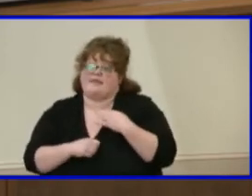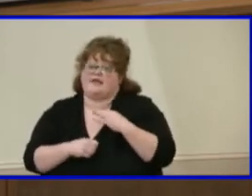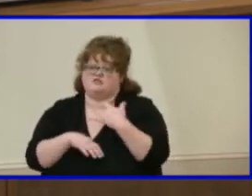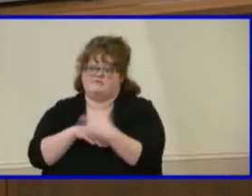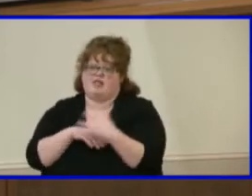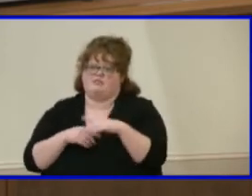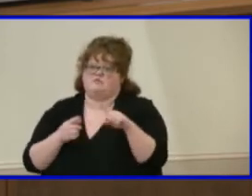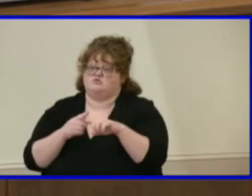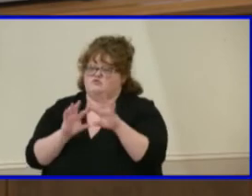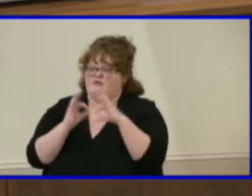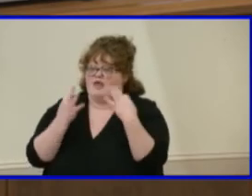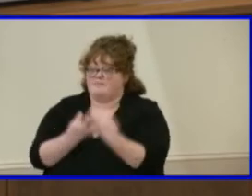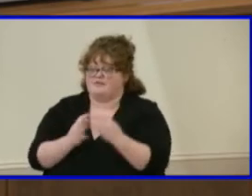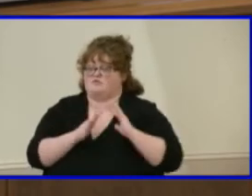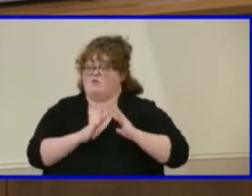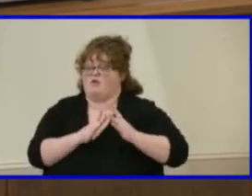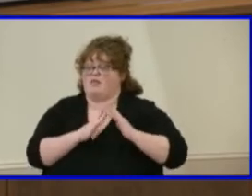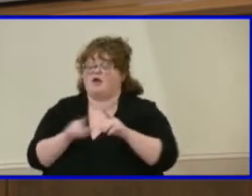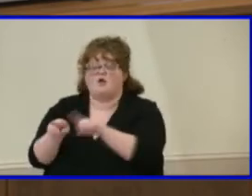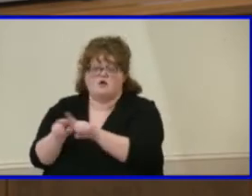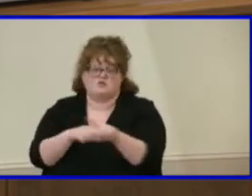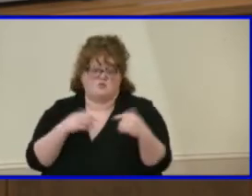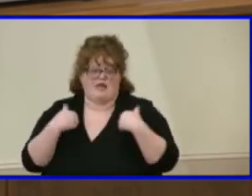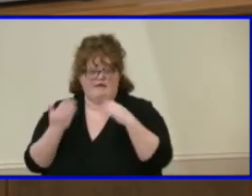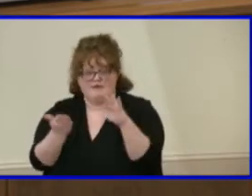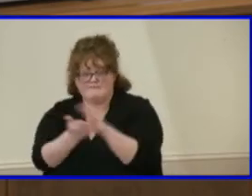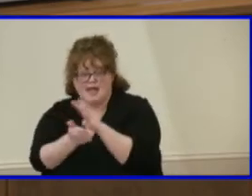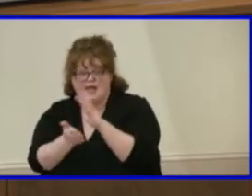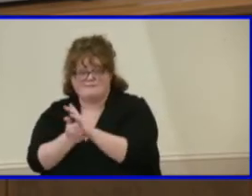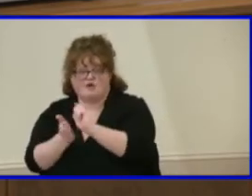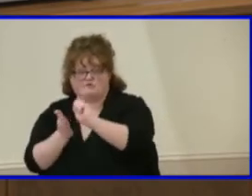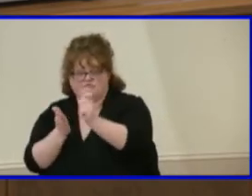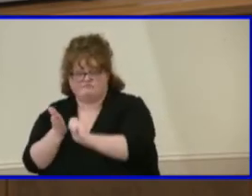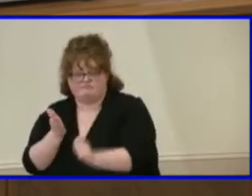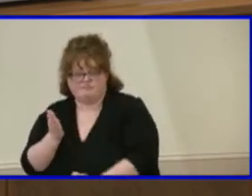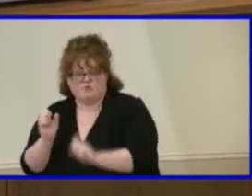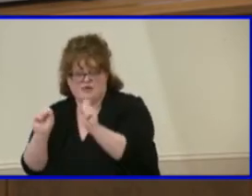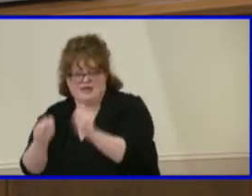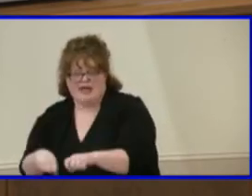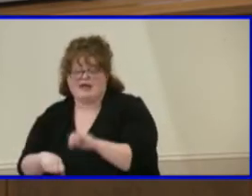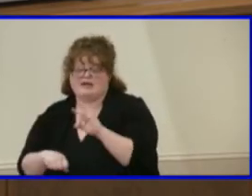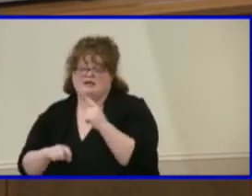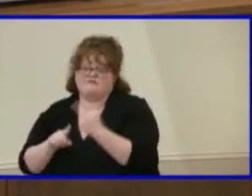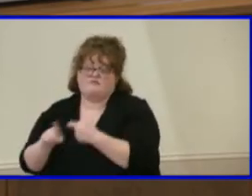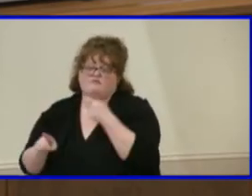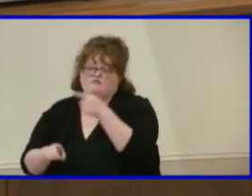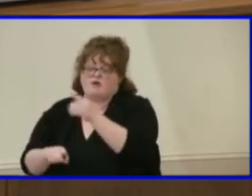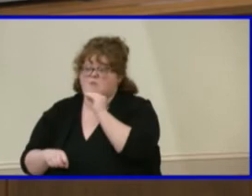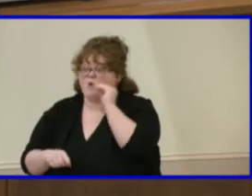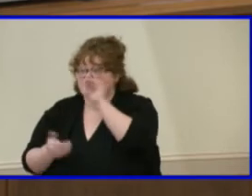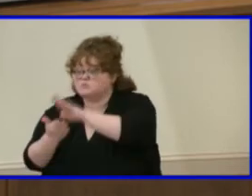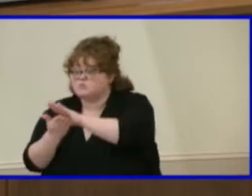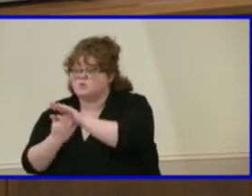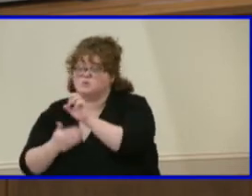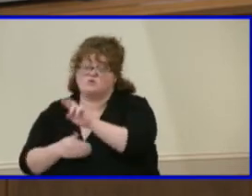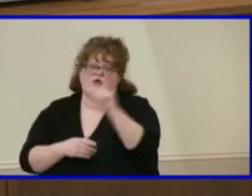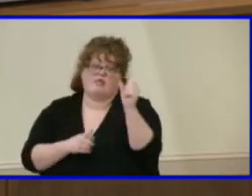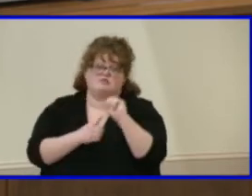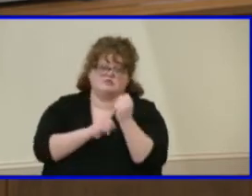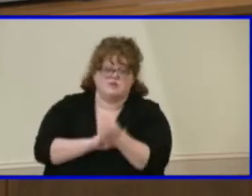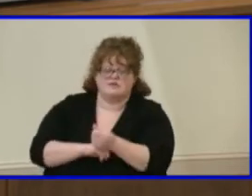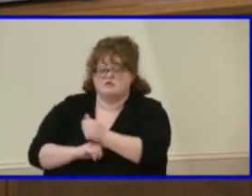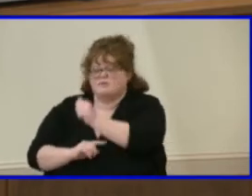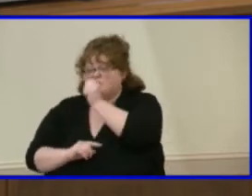We do offer like a paper-pencil kind of version to the students that come to us from home schools and other situations with private schools.